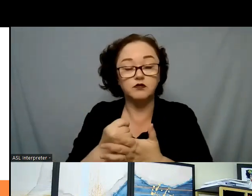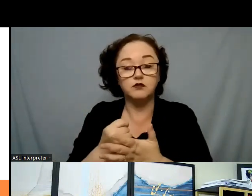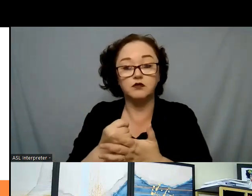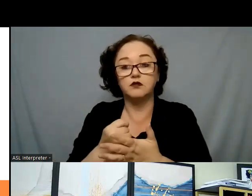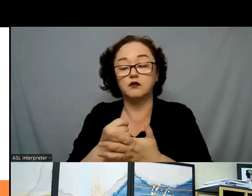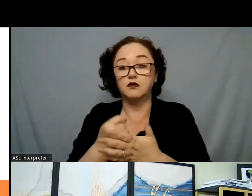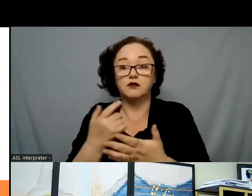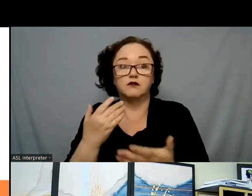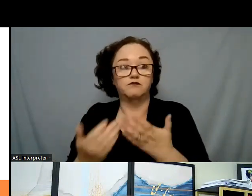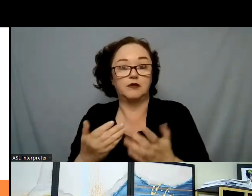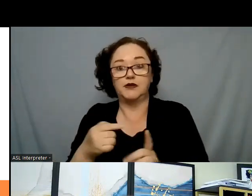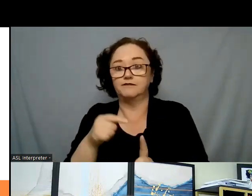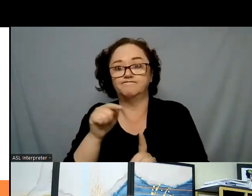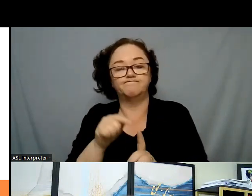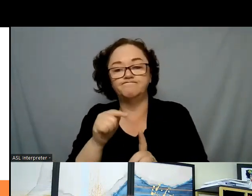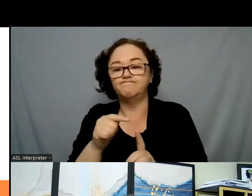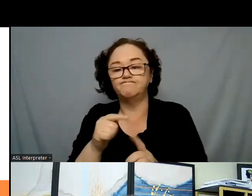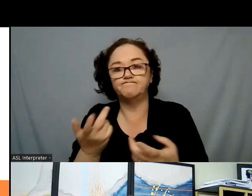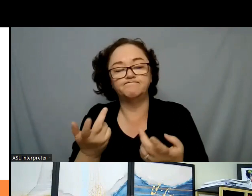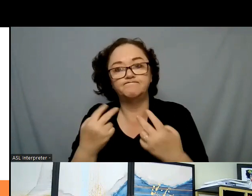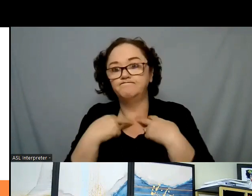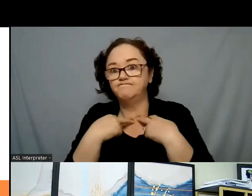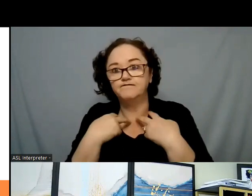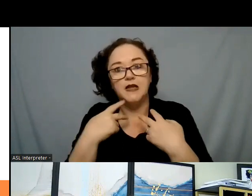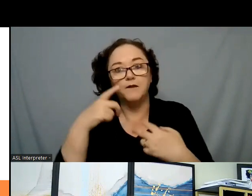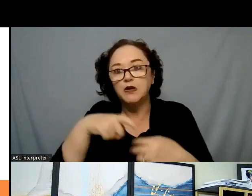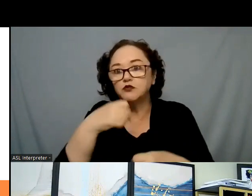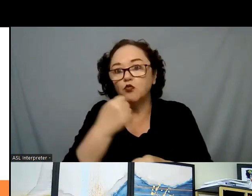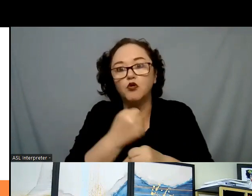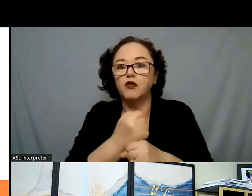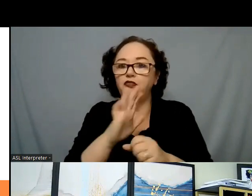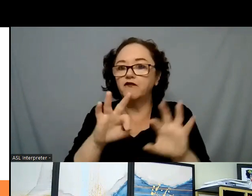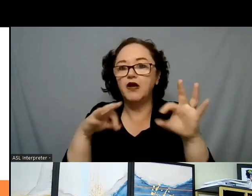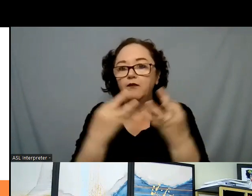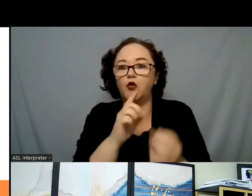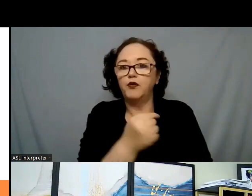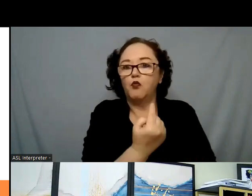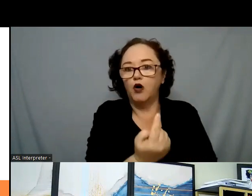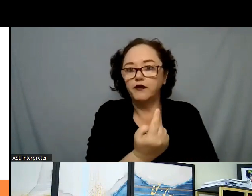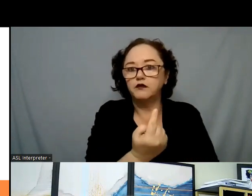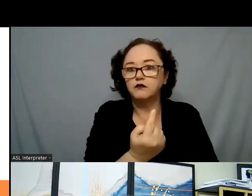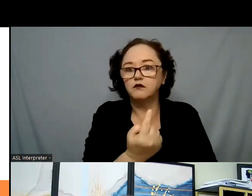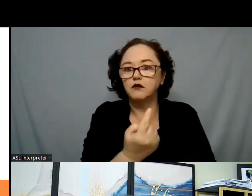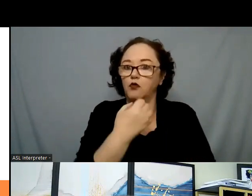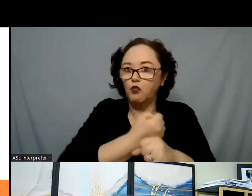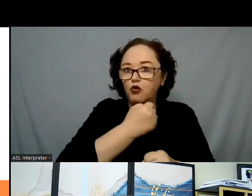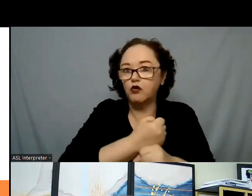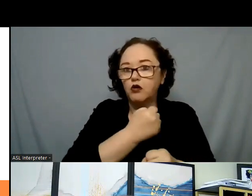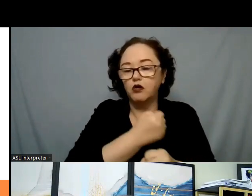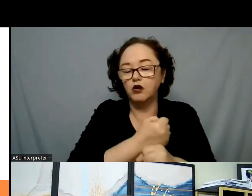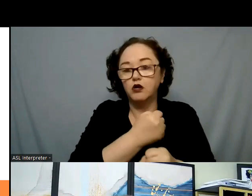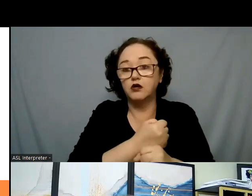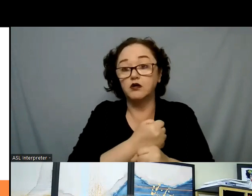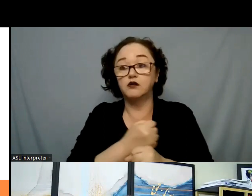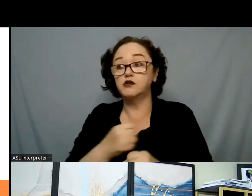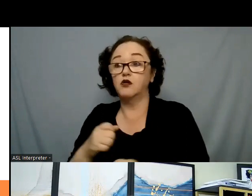working in their household, and they needed to pay bills. So, their treatment, the lack of showing up, had nothing to do with a mental health